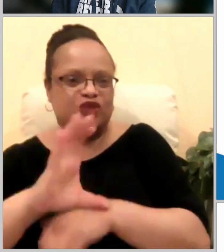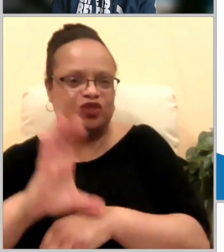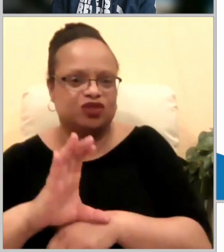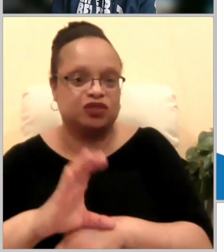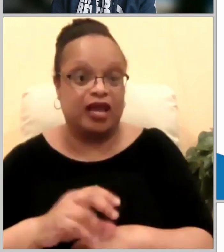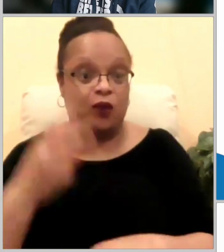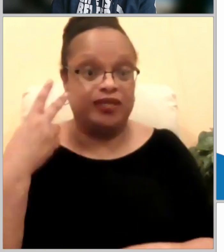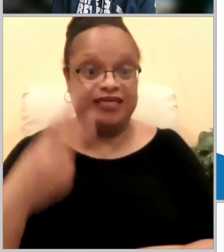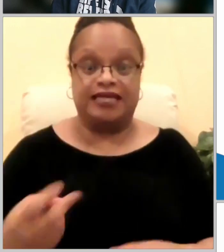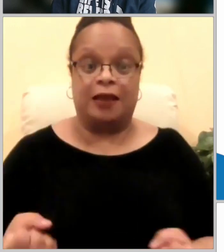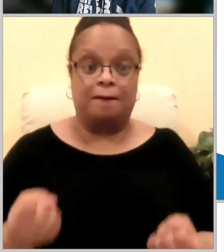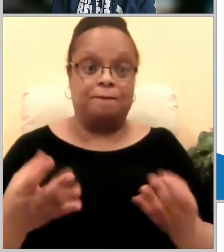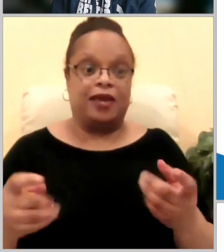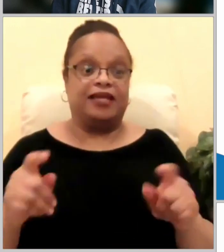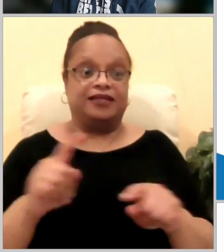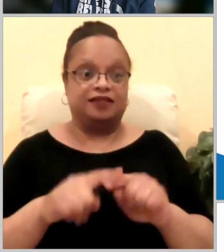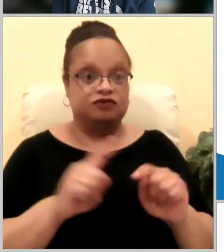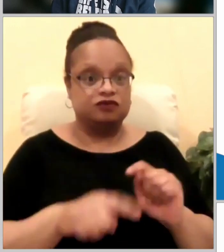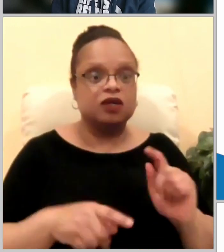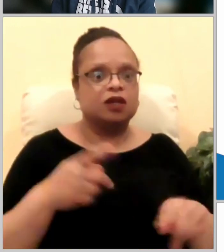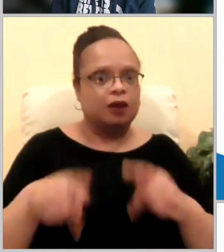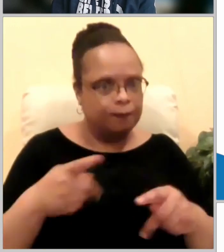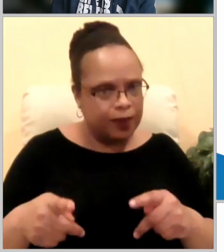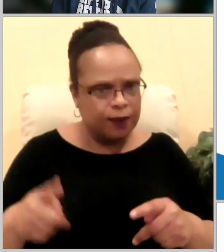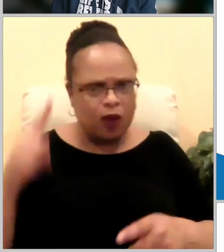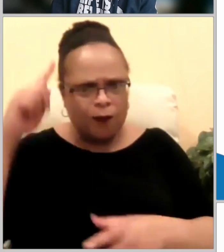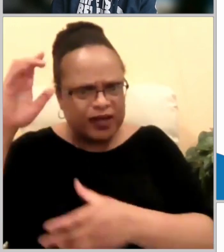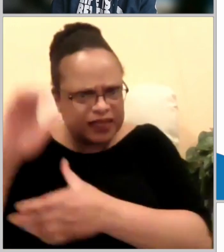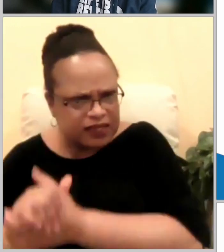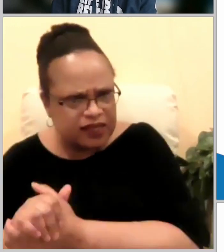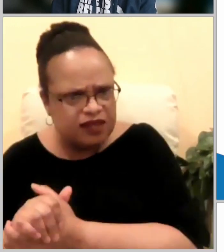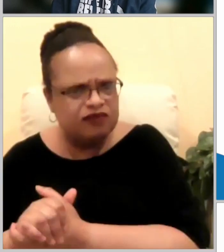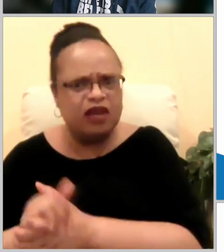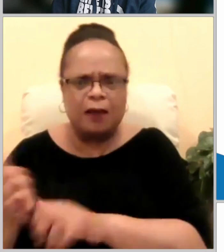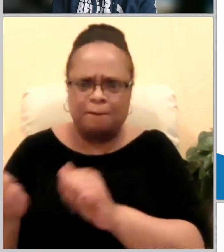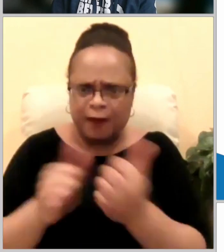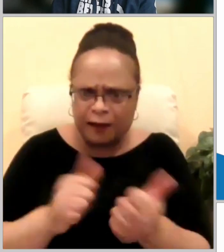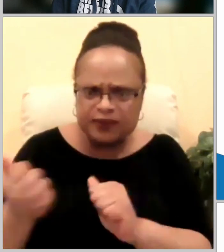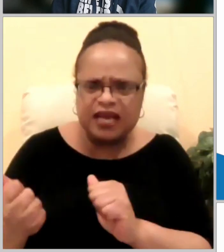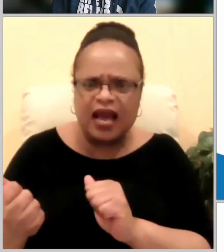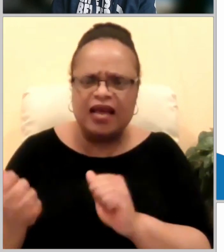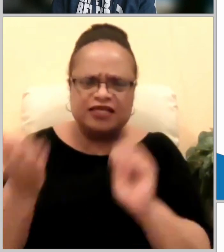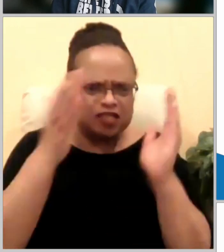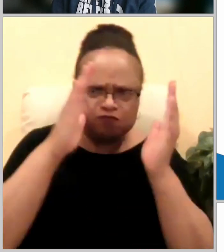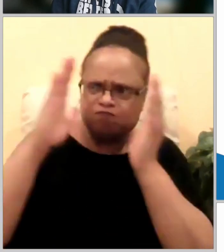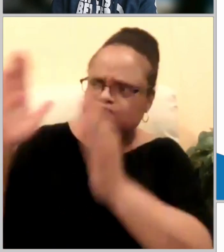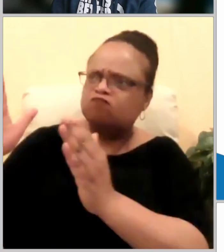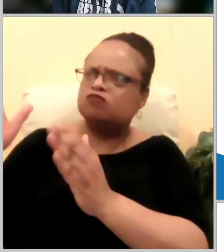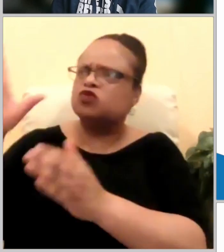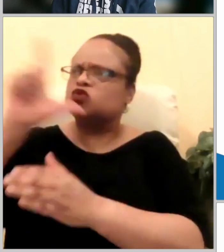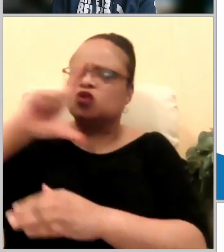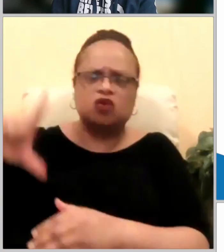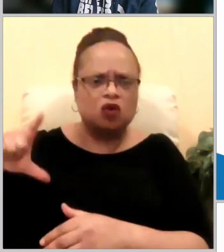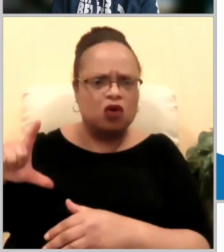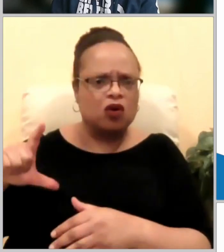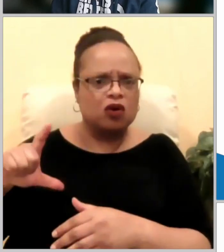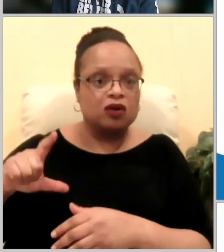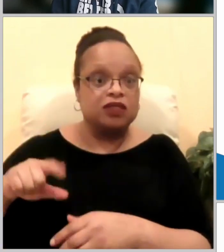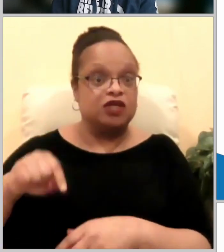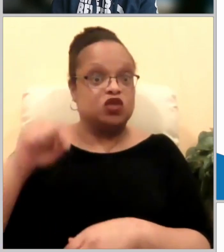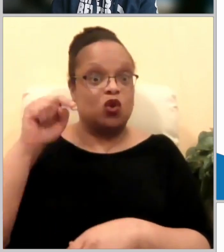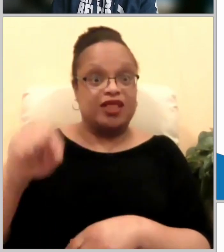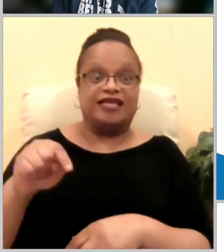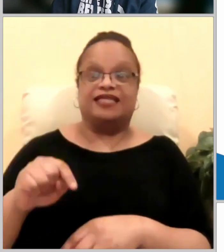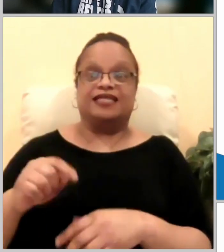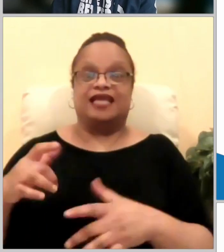aka gentiles believing being baptized and turning to the lord this is a historic and exciting